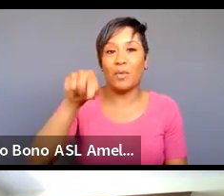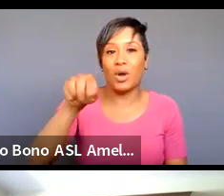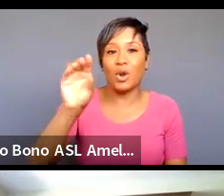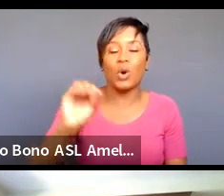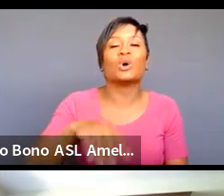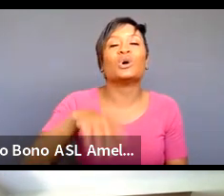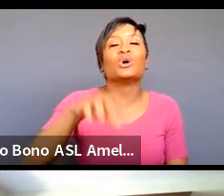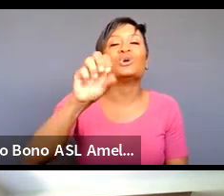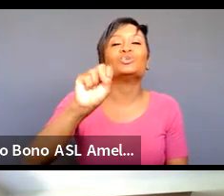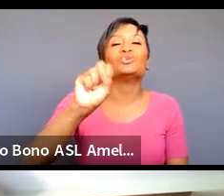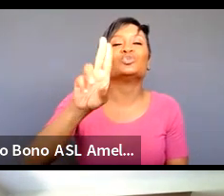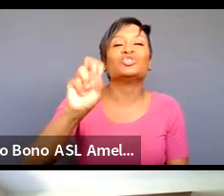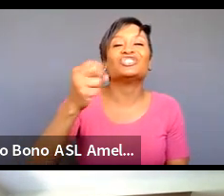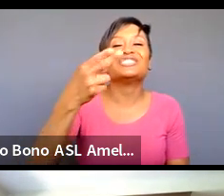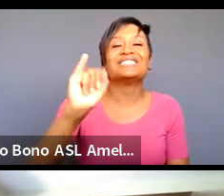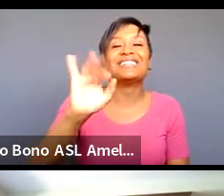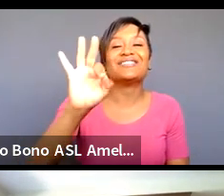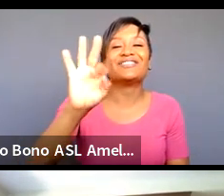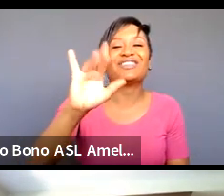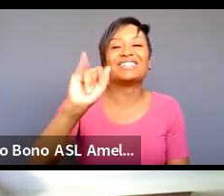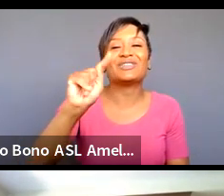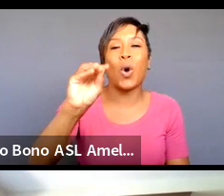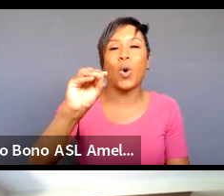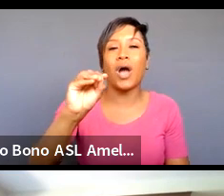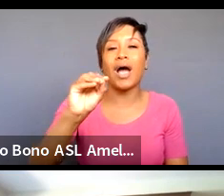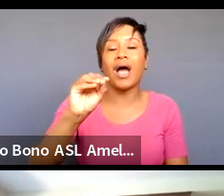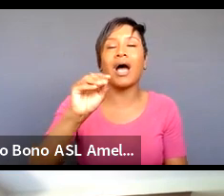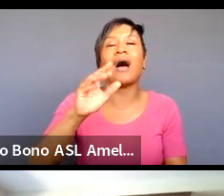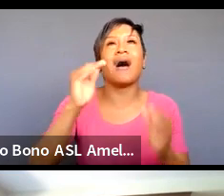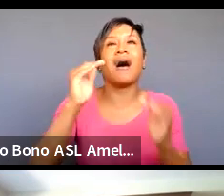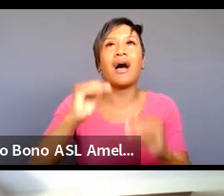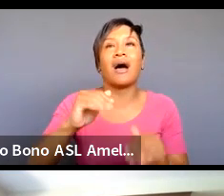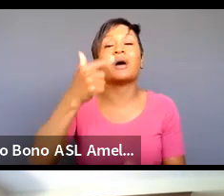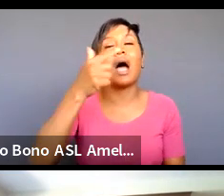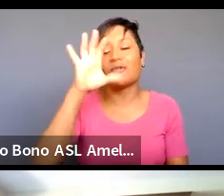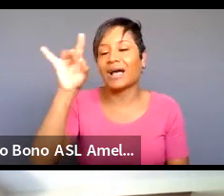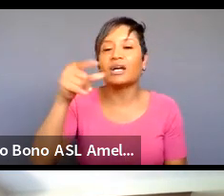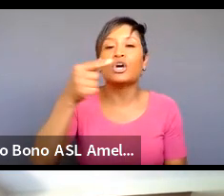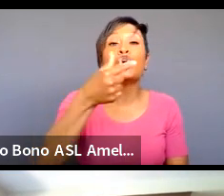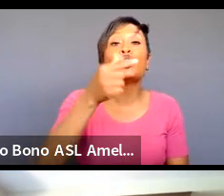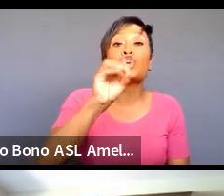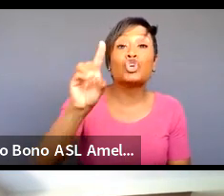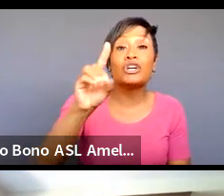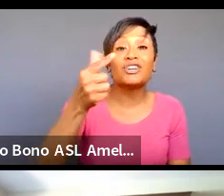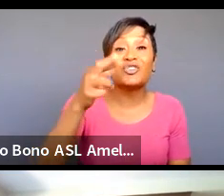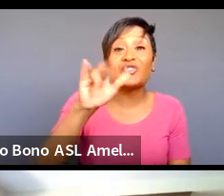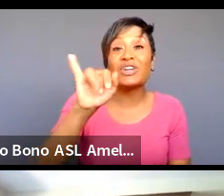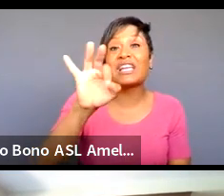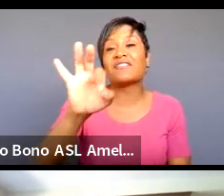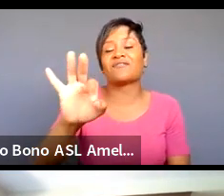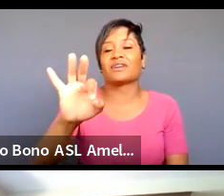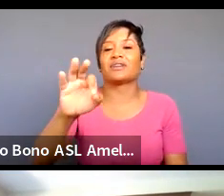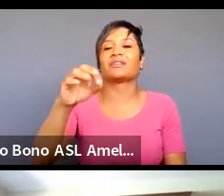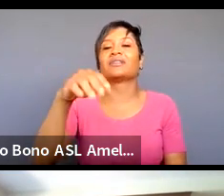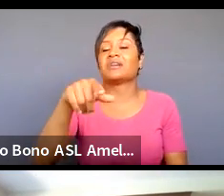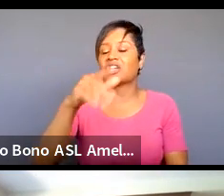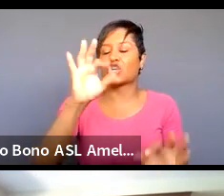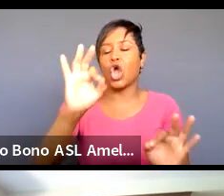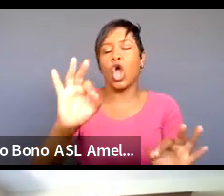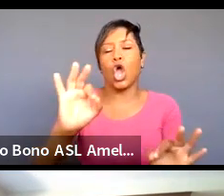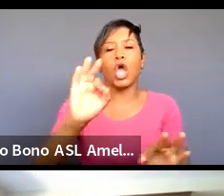frito i have i will find but i recommend good grief good grief is a great example of solo work that is non-linear